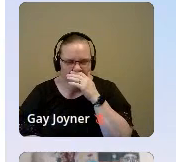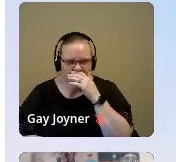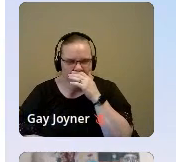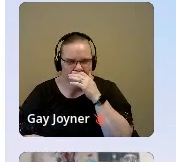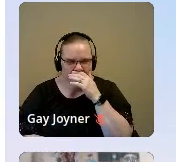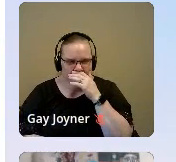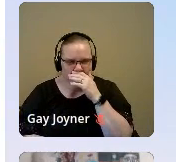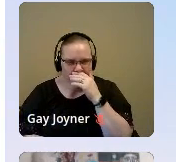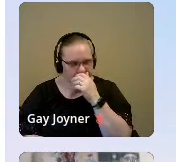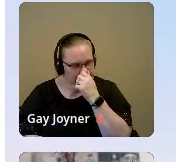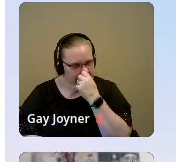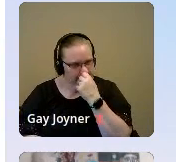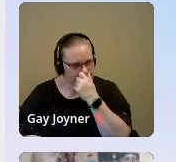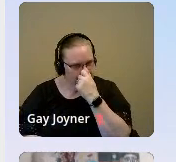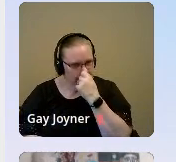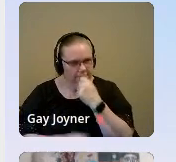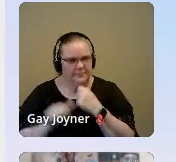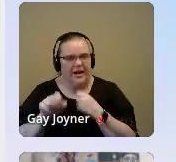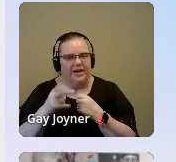the slide with Ashley and her daughter.